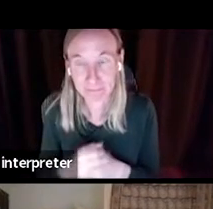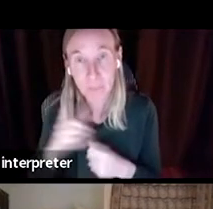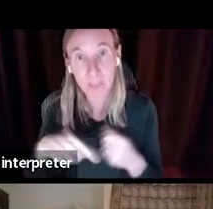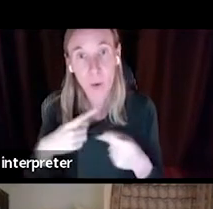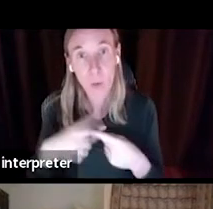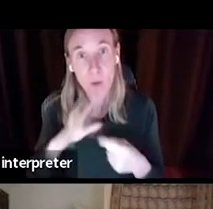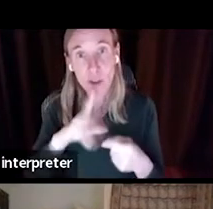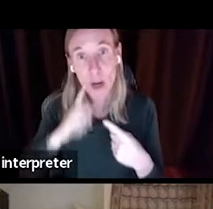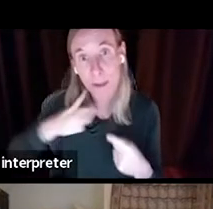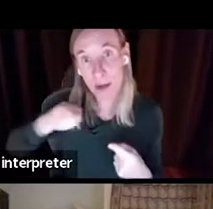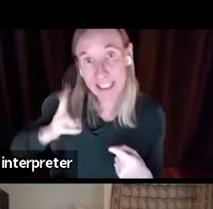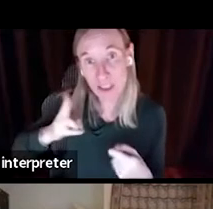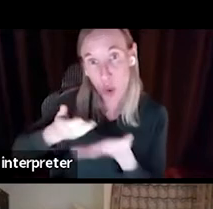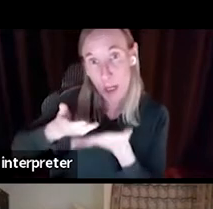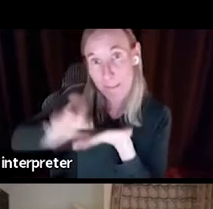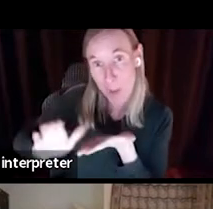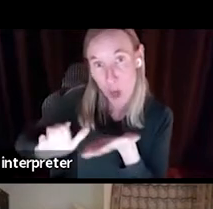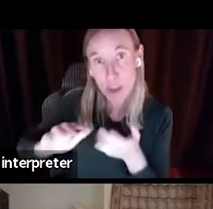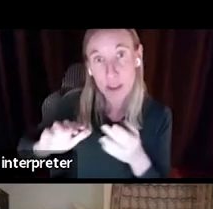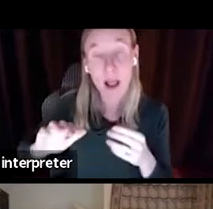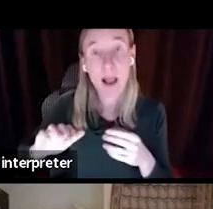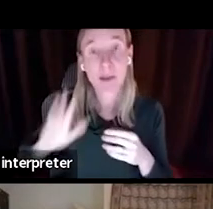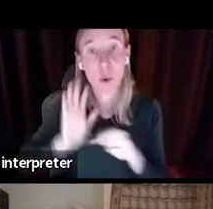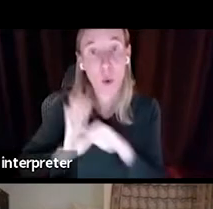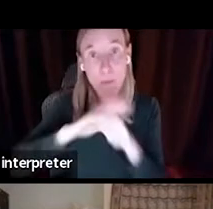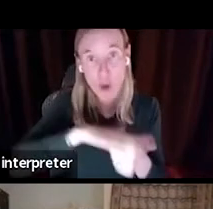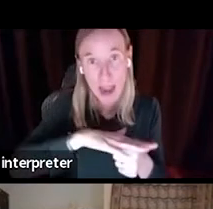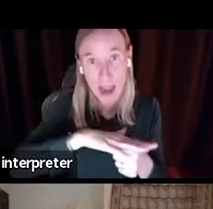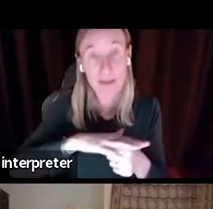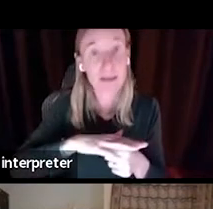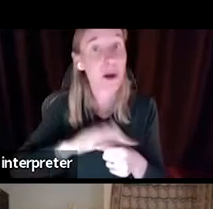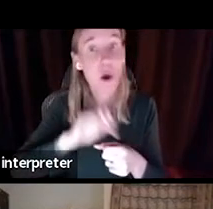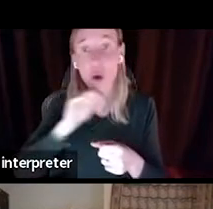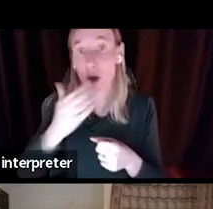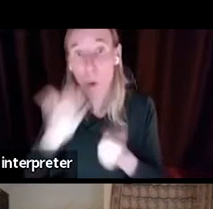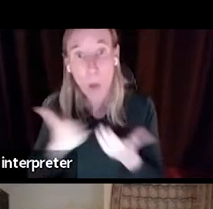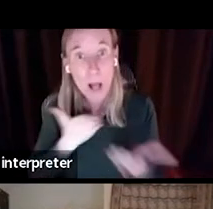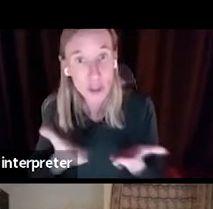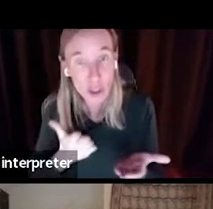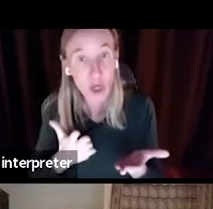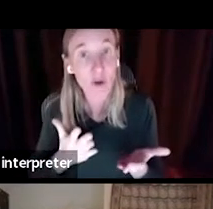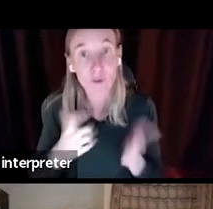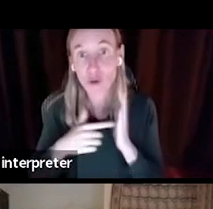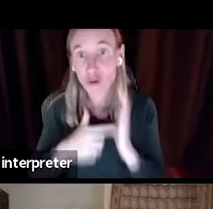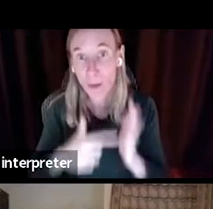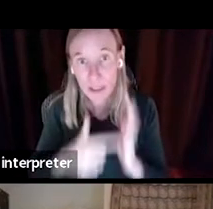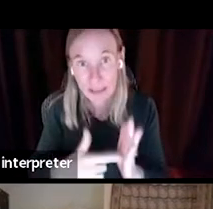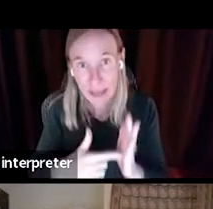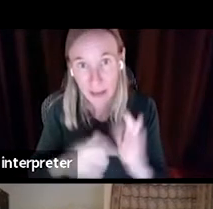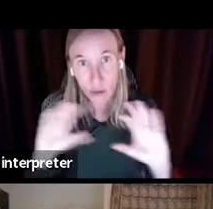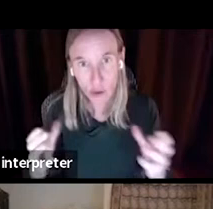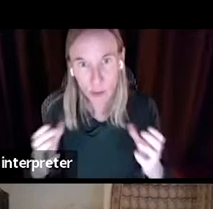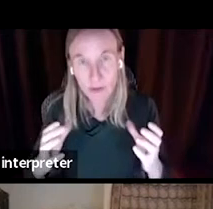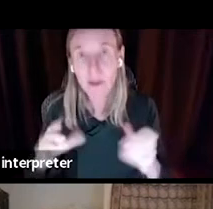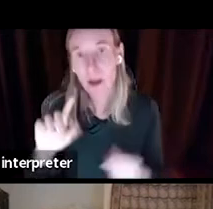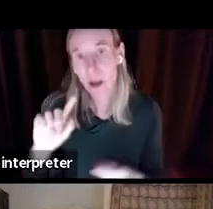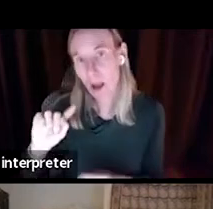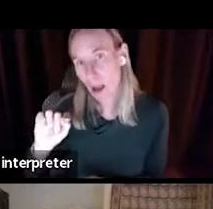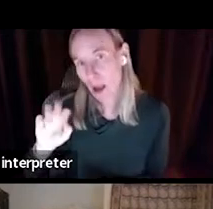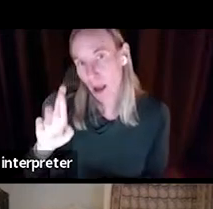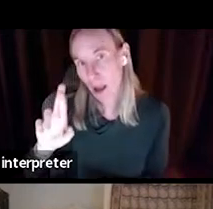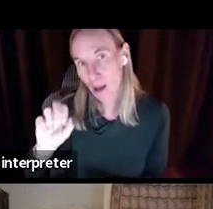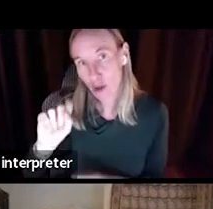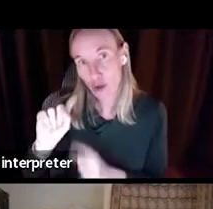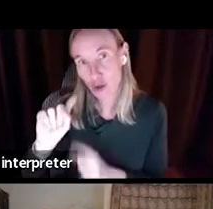about historically marginalized or oppressed or underrepresented groups, trust always is a huge factor.